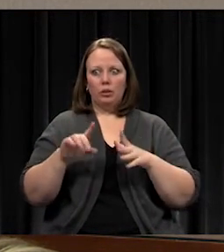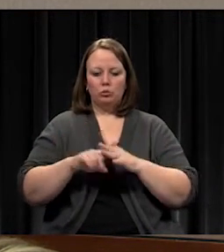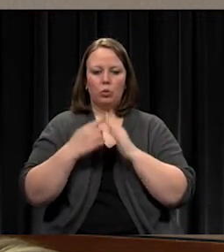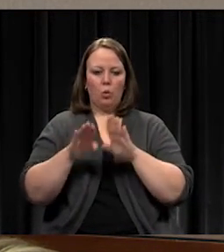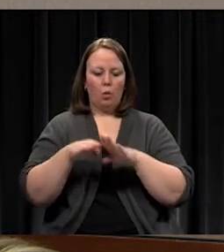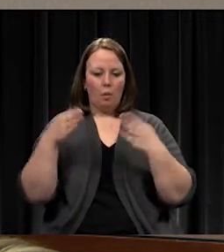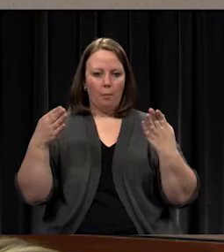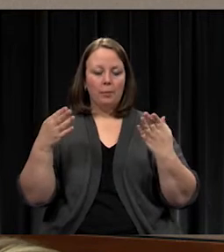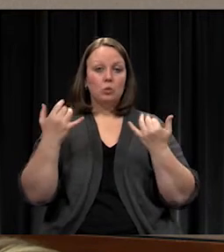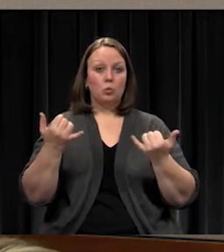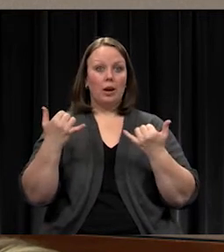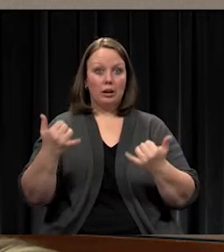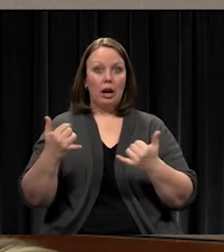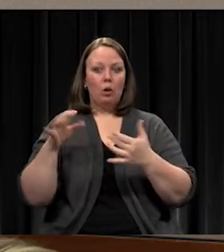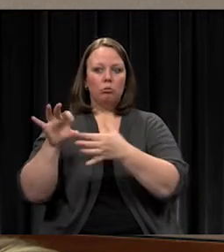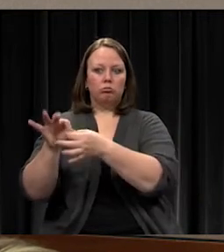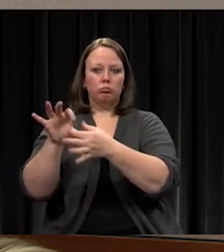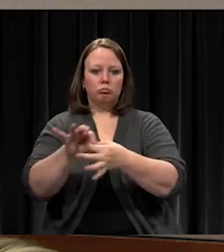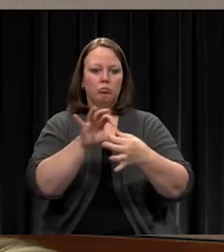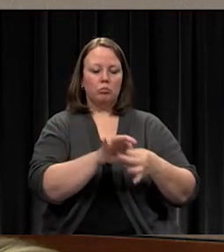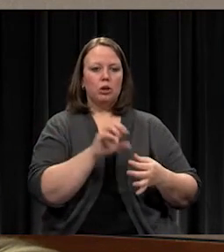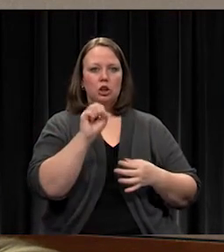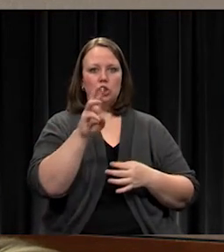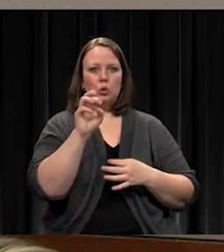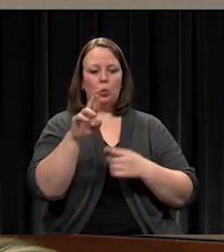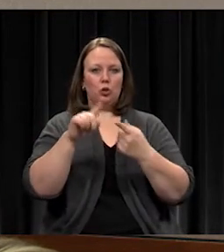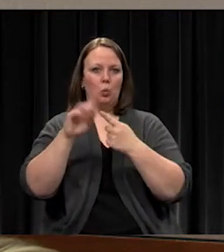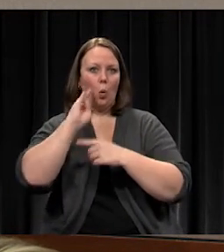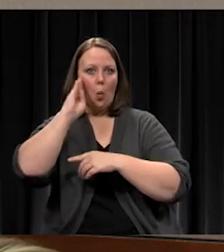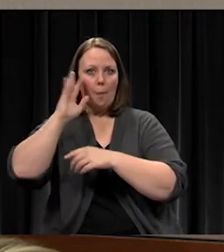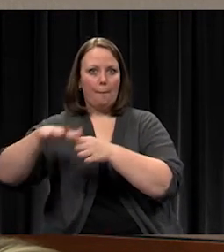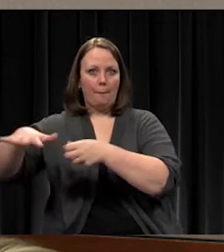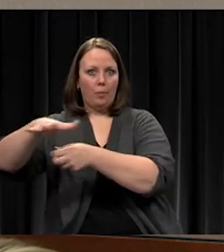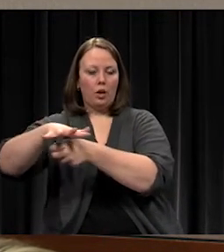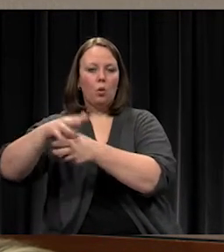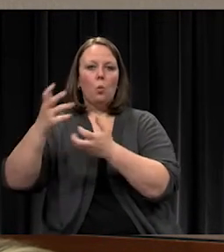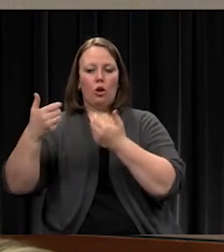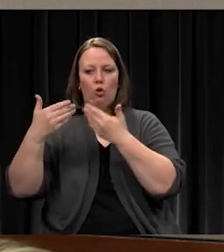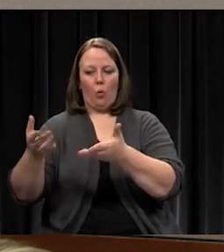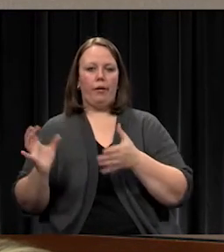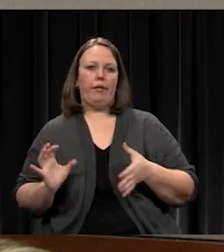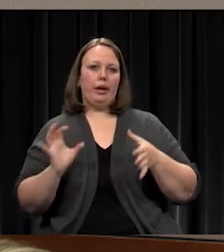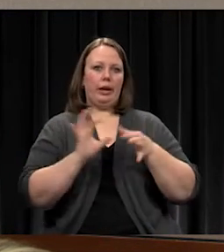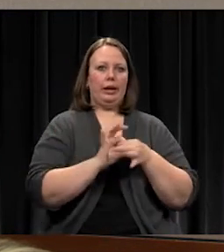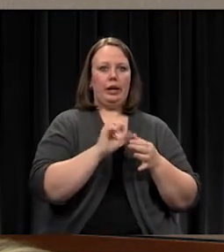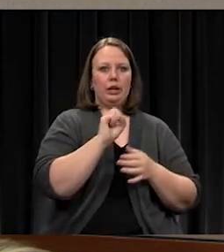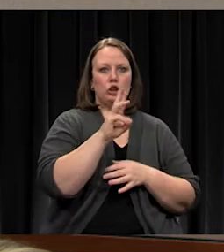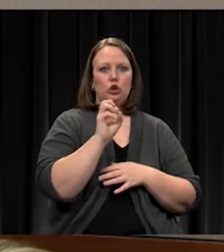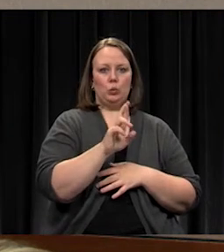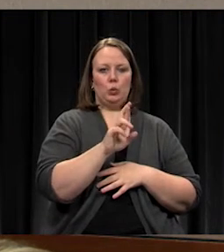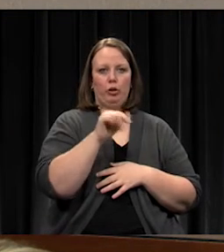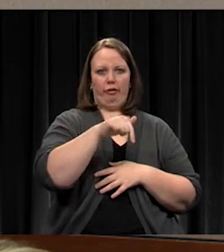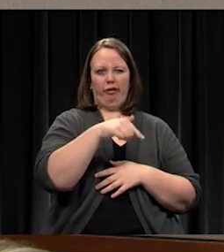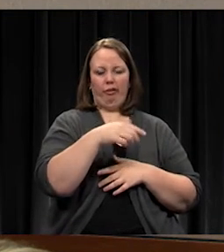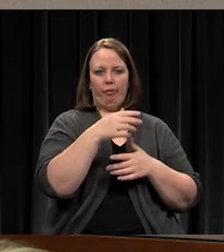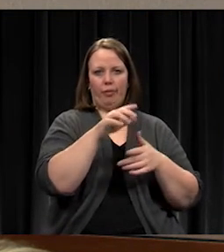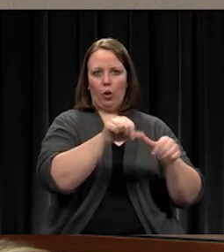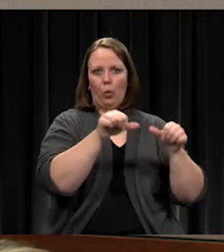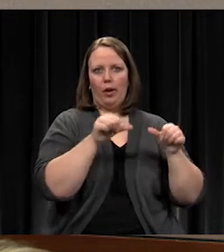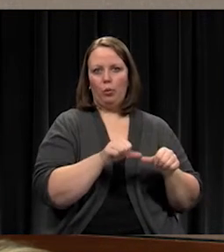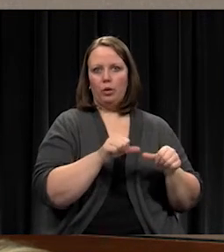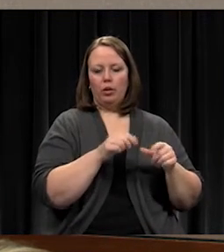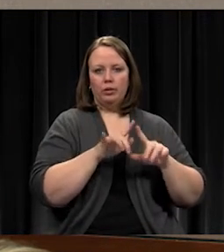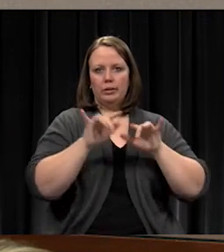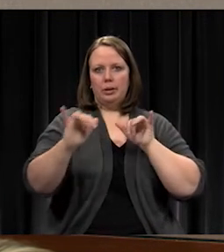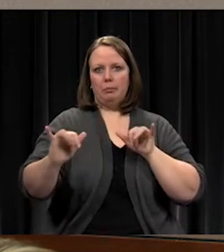residential area, and he wants to run the sewer onto our site at the same time. This is a small permanent easement to allow